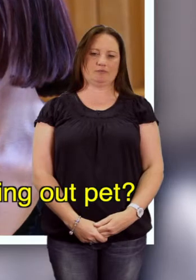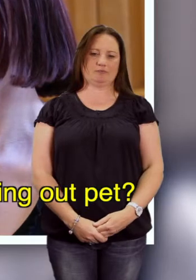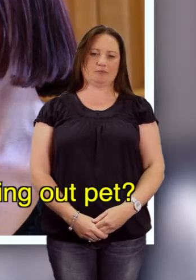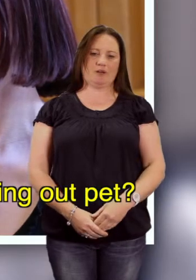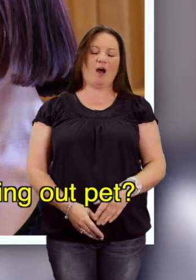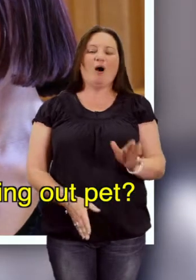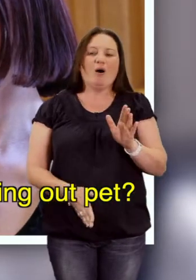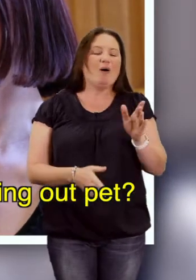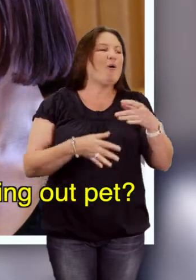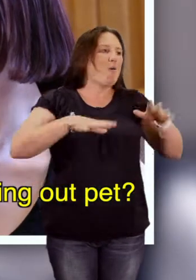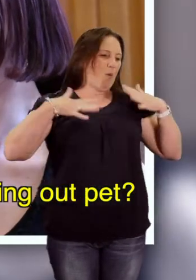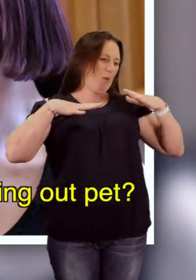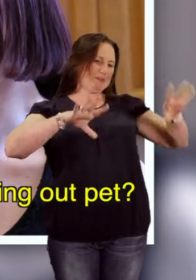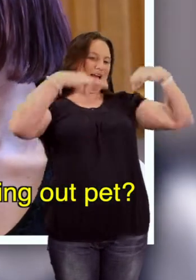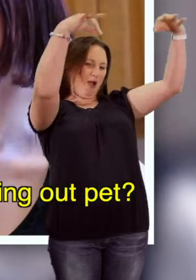Oh, are having the washing out, pet?